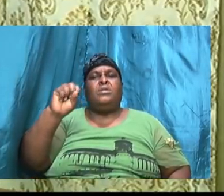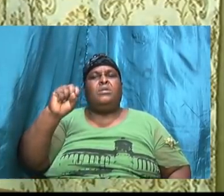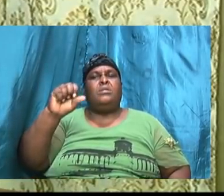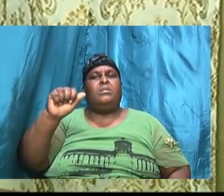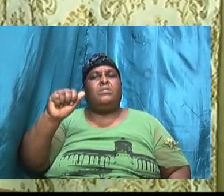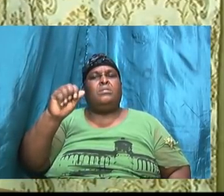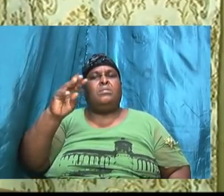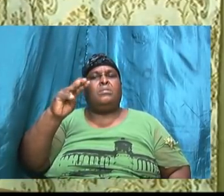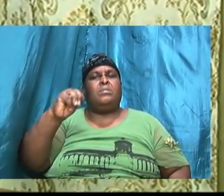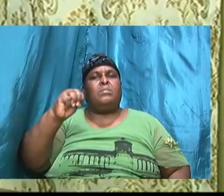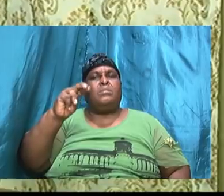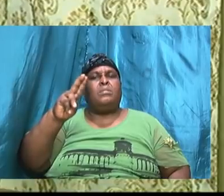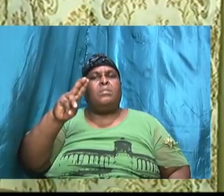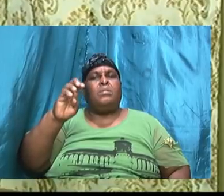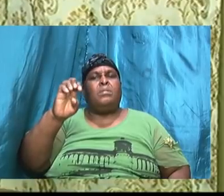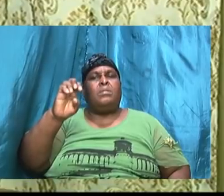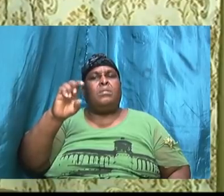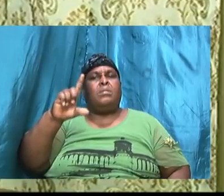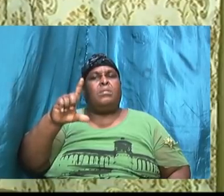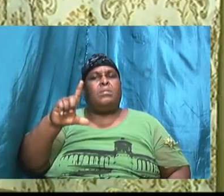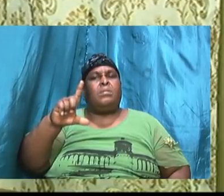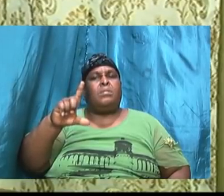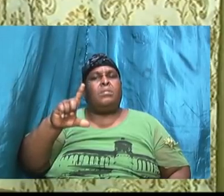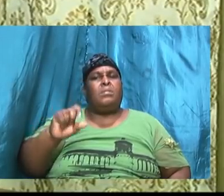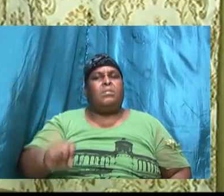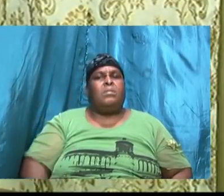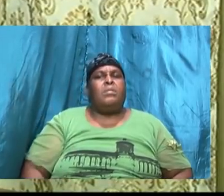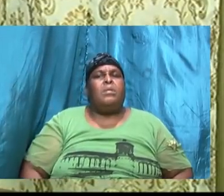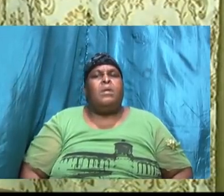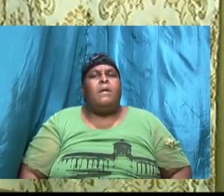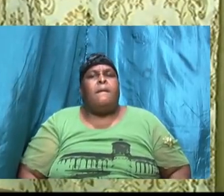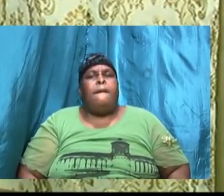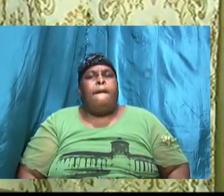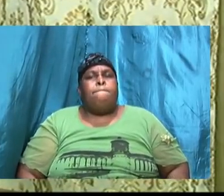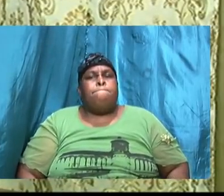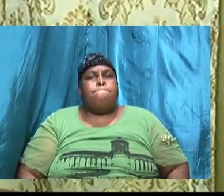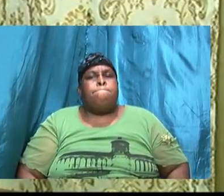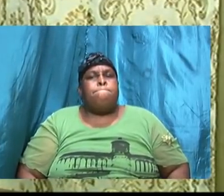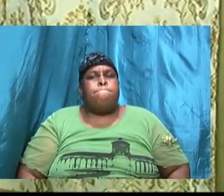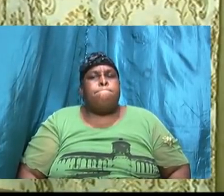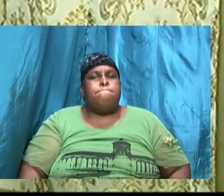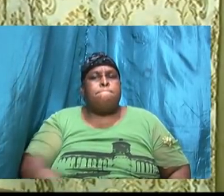30 8 and 9